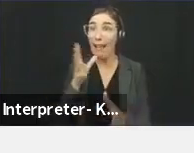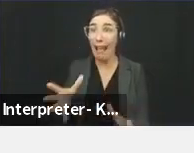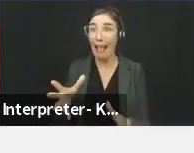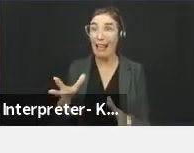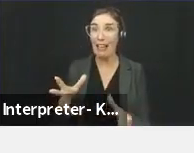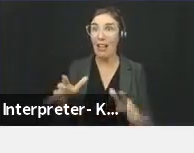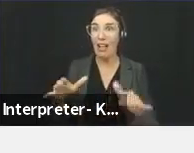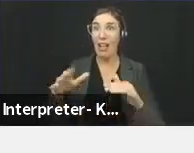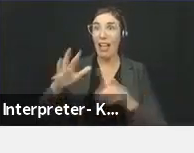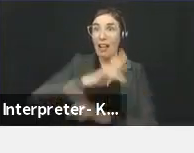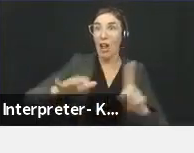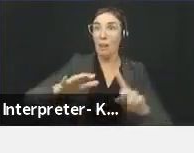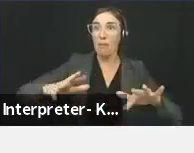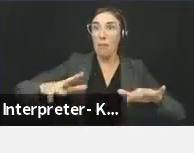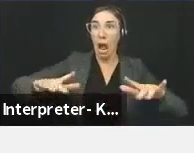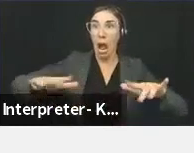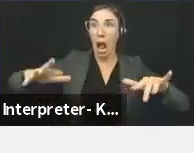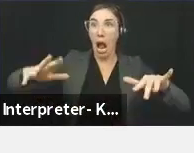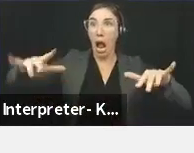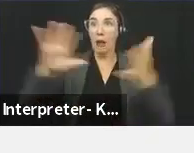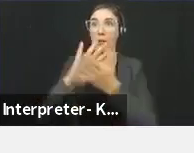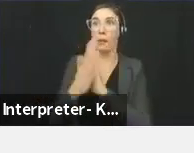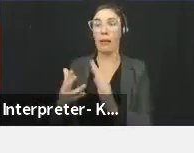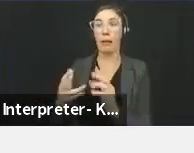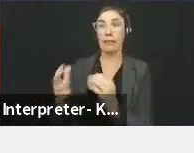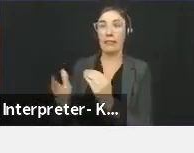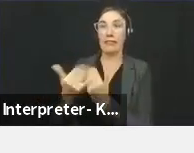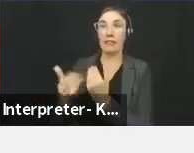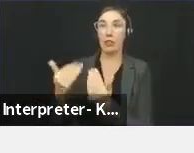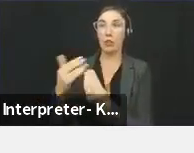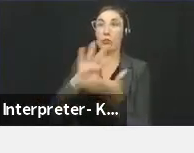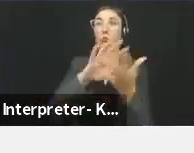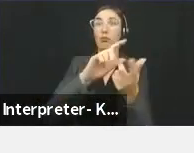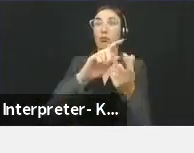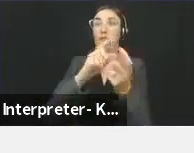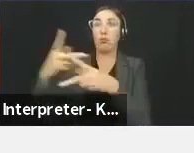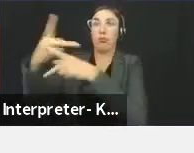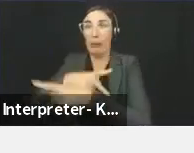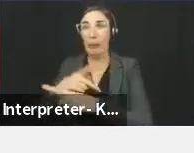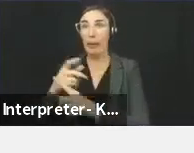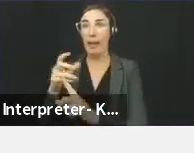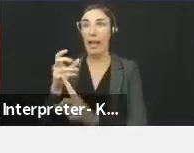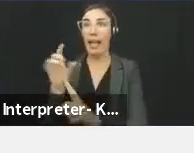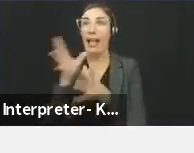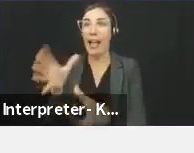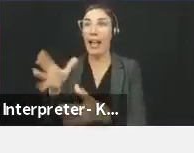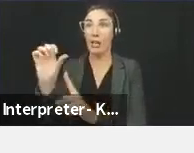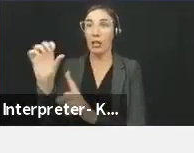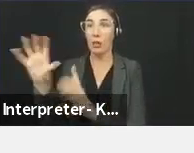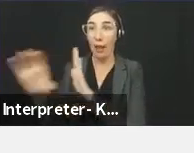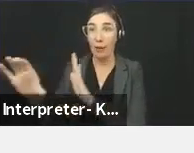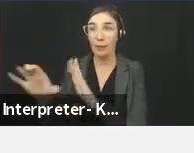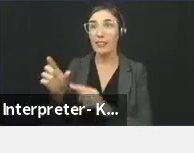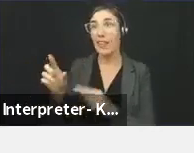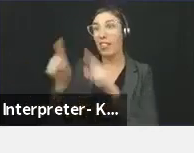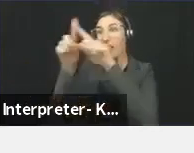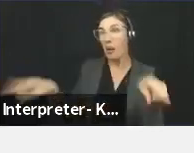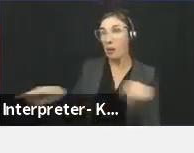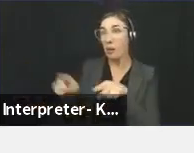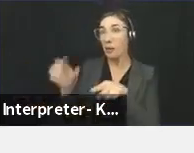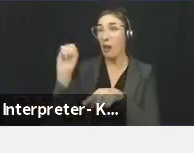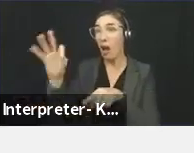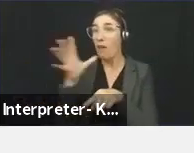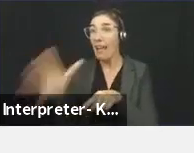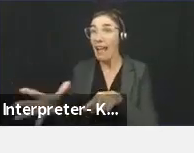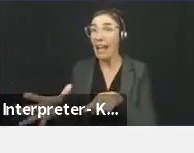potential hate crimes. Scott and the ADL often talk about the pyramid of hate and how hate can escalate within a community if it remains